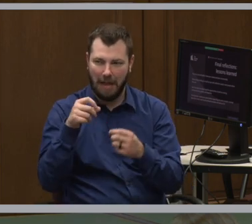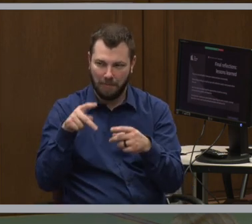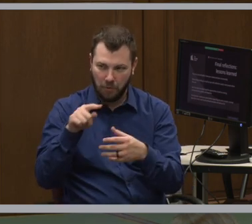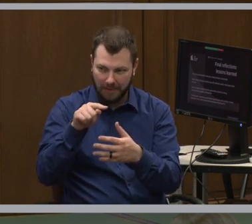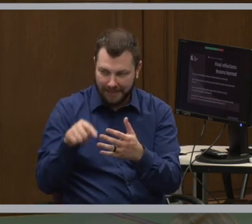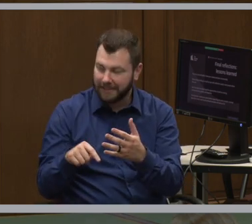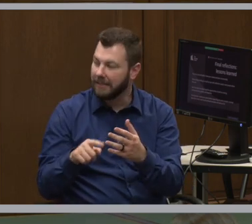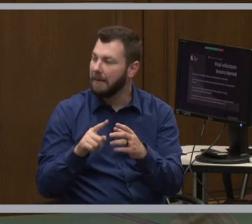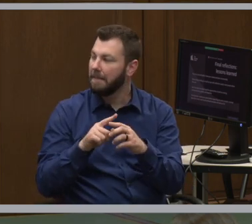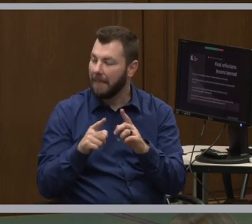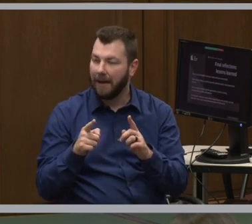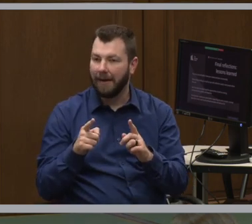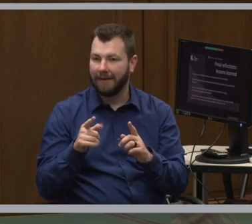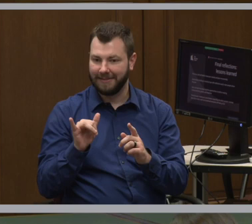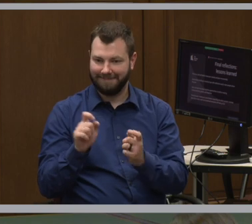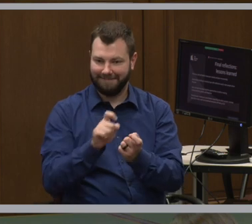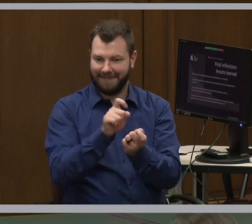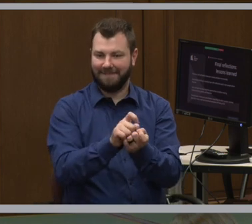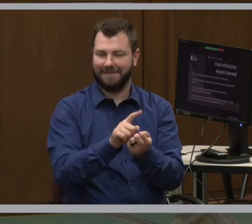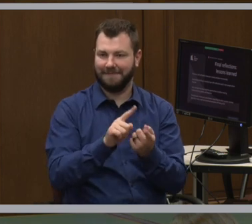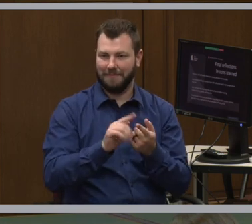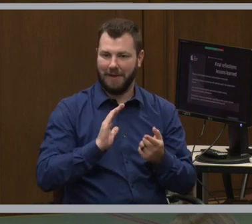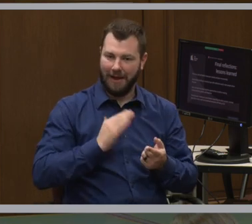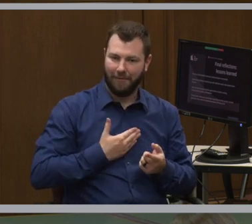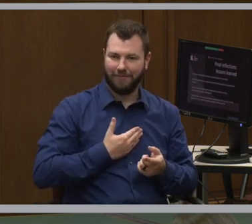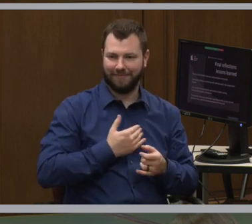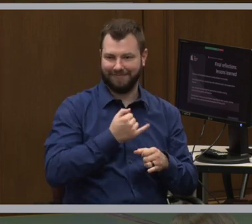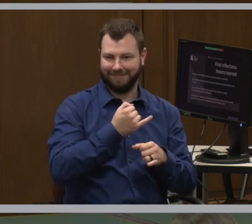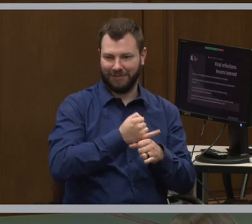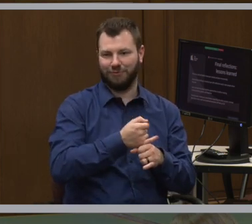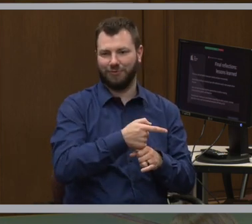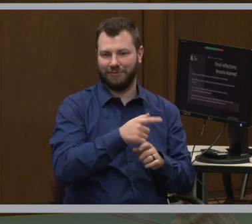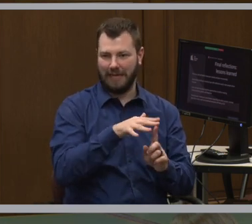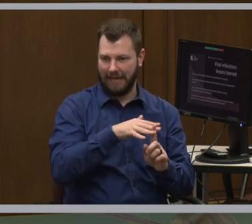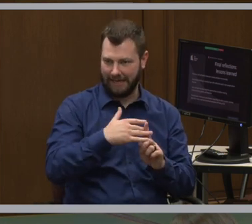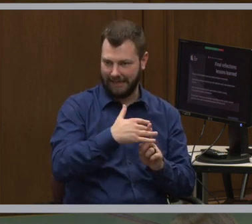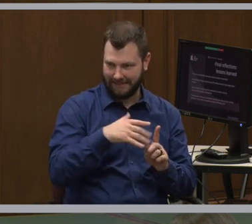but was particular to our institutional context.